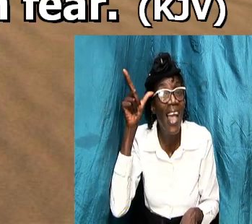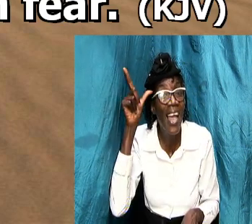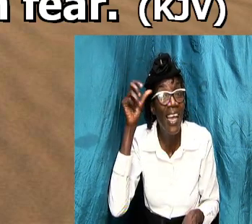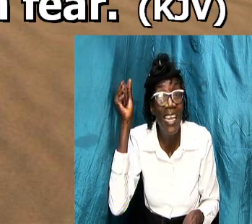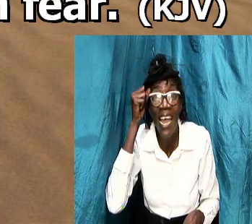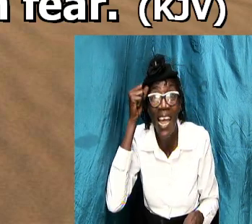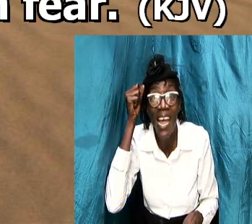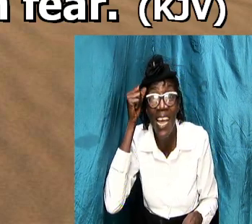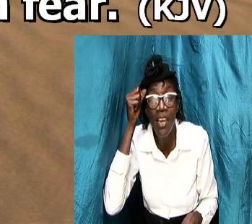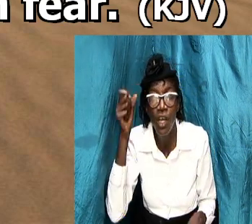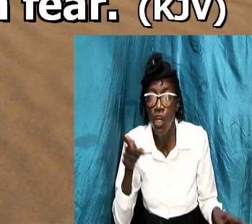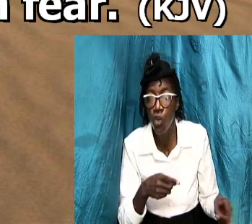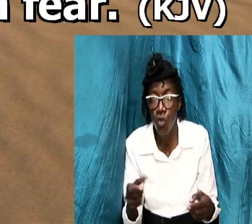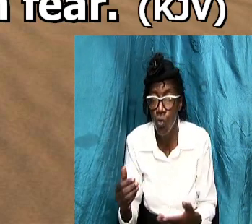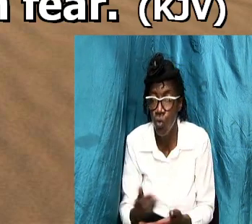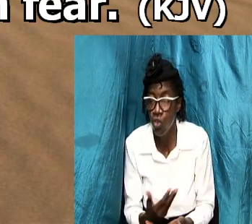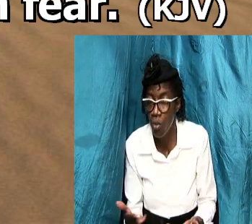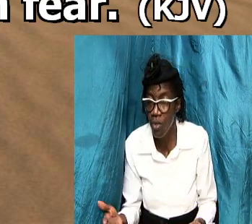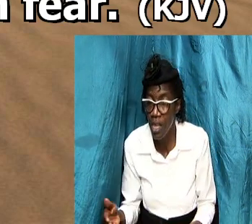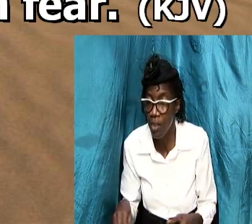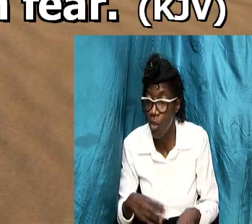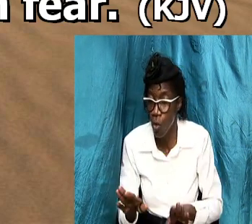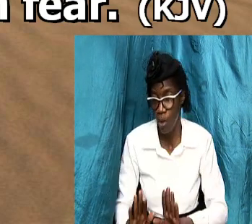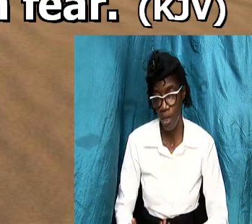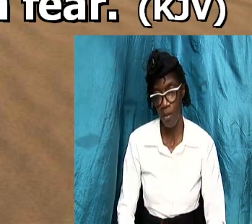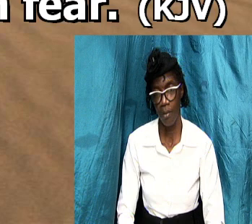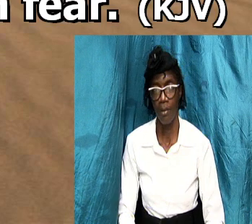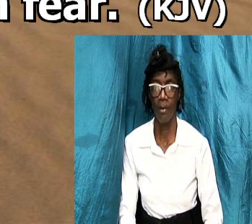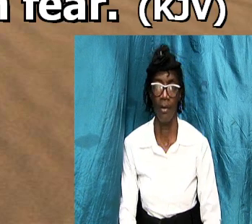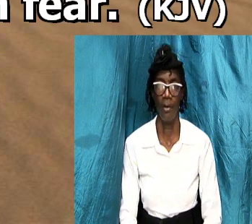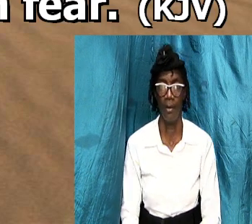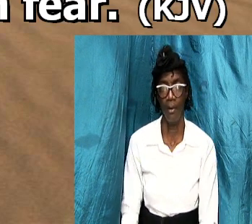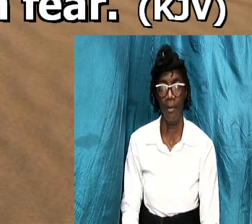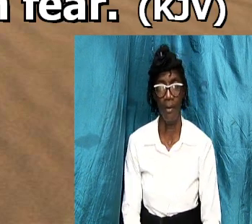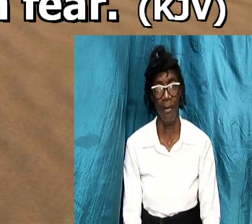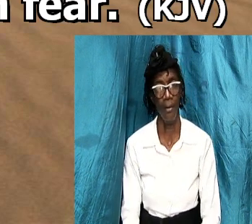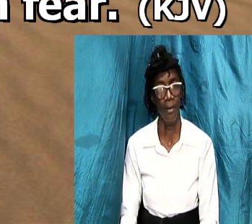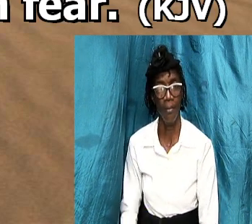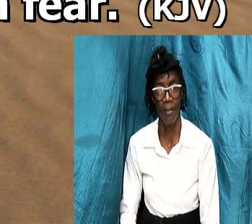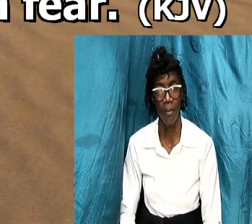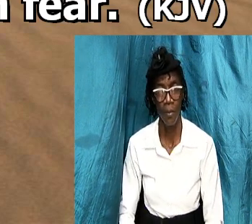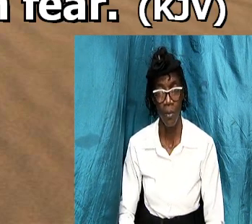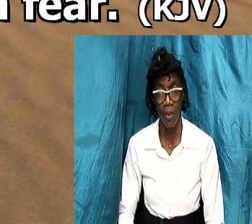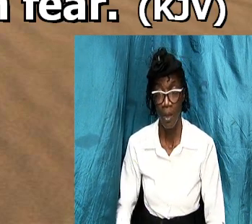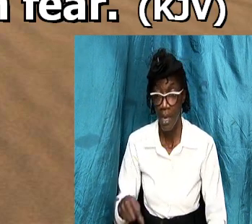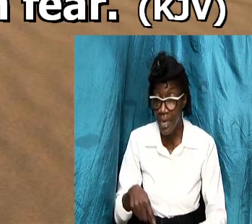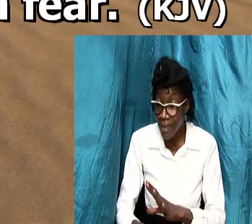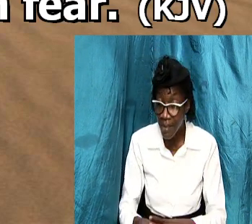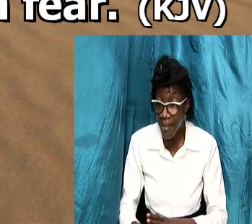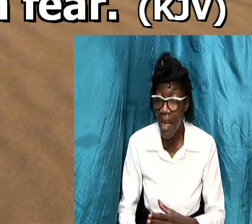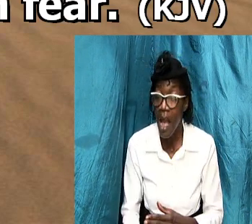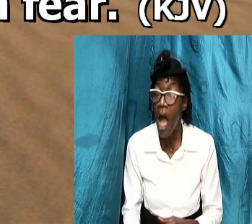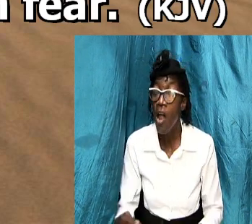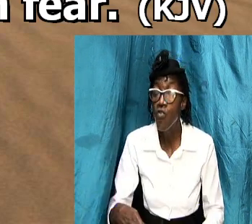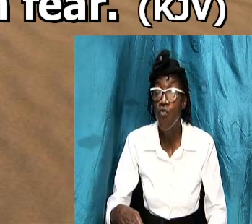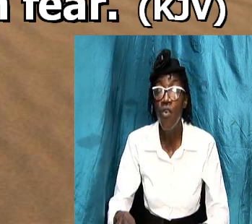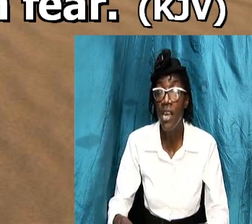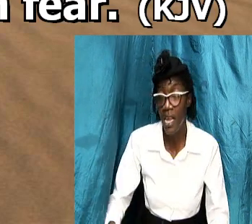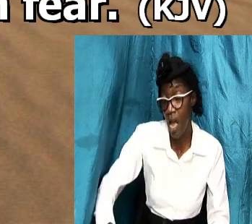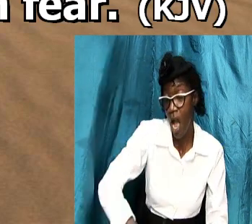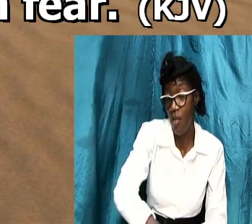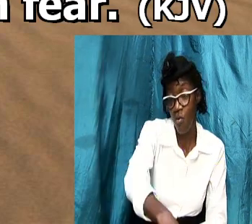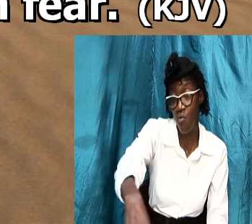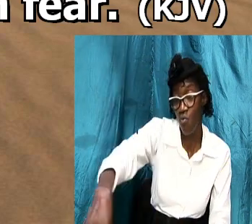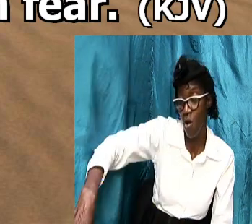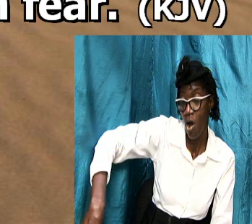when you yield that submission is simply a function he's already on the roundabout and so you submit